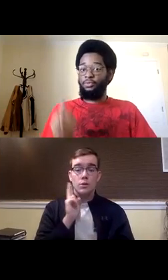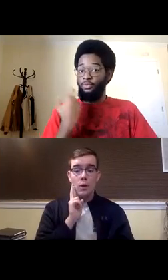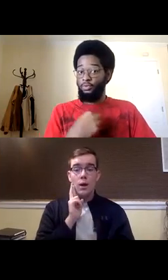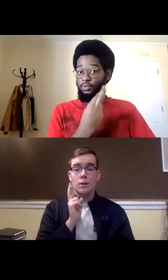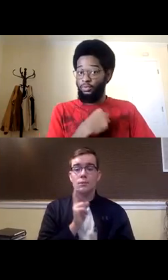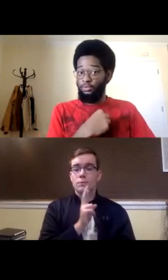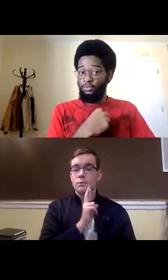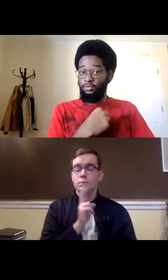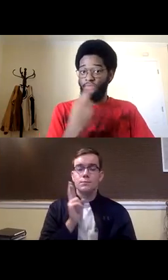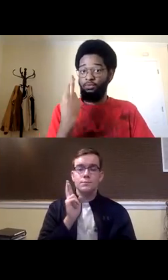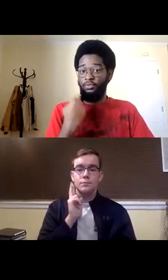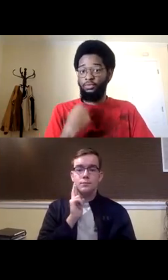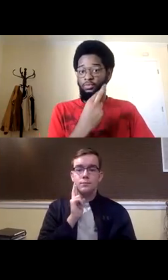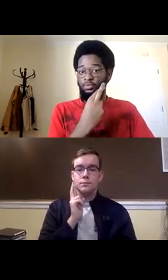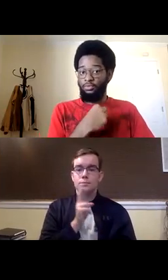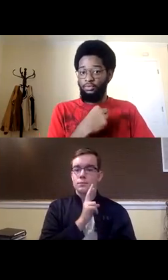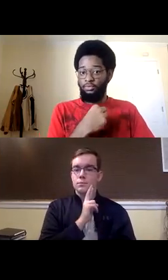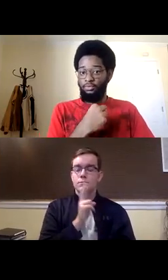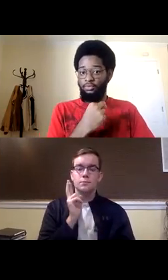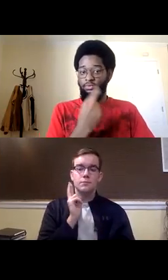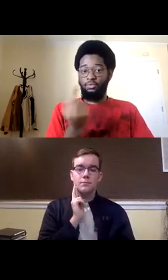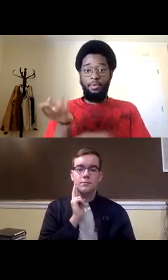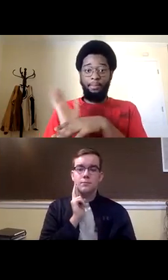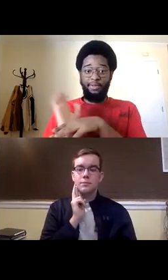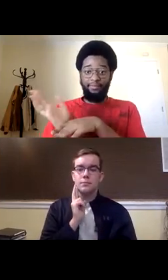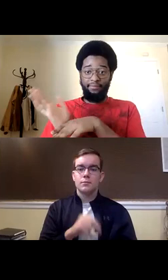restaurant restaurant restaurant